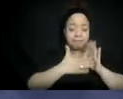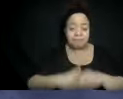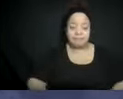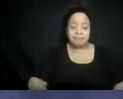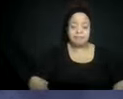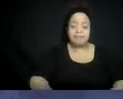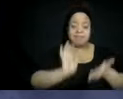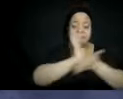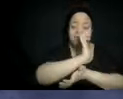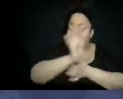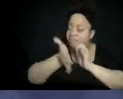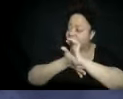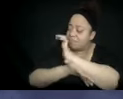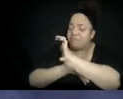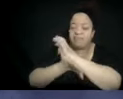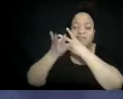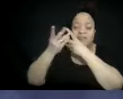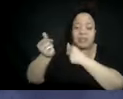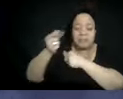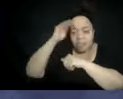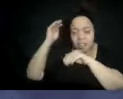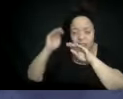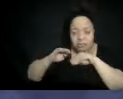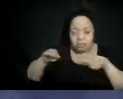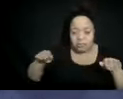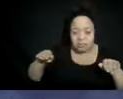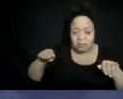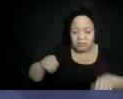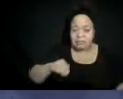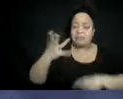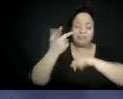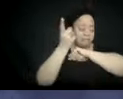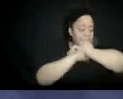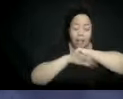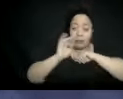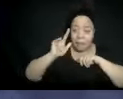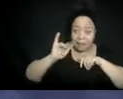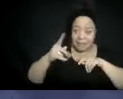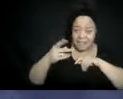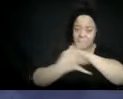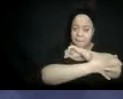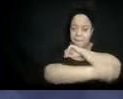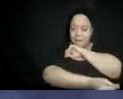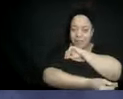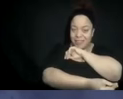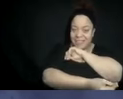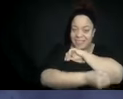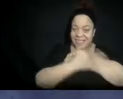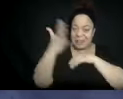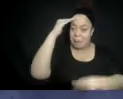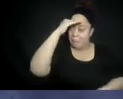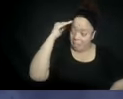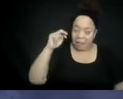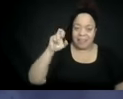violence. A consistent thread leading up until today. Eva, can move the slides